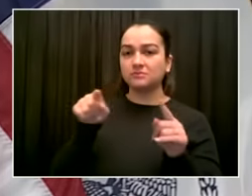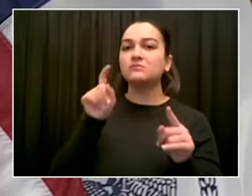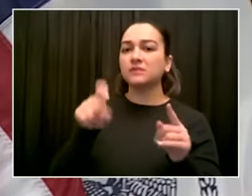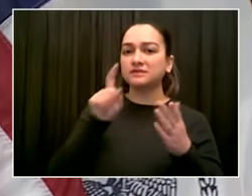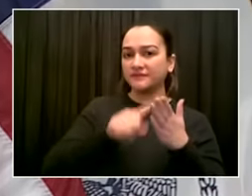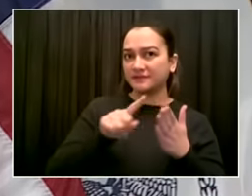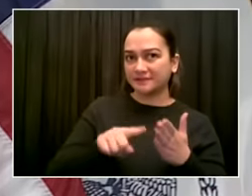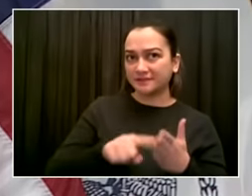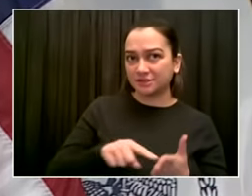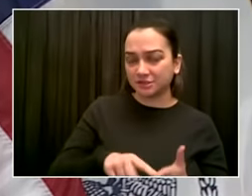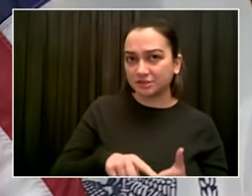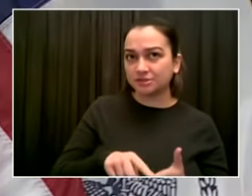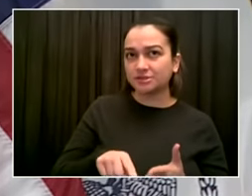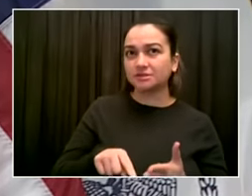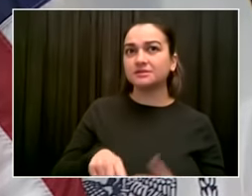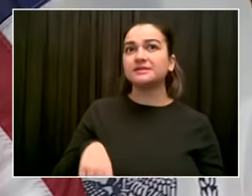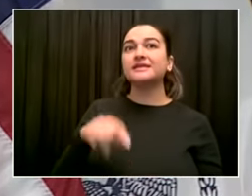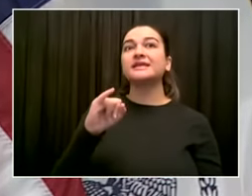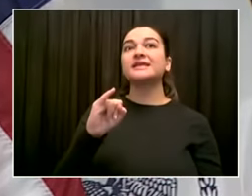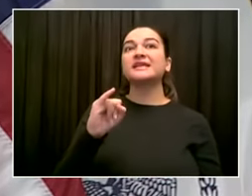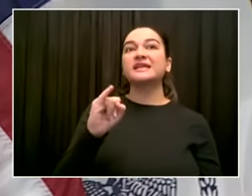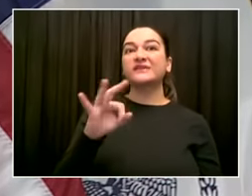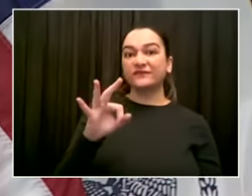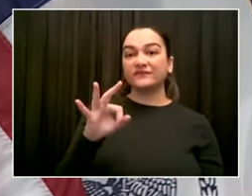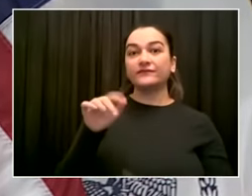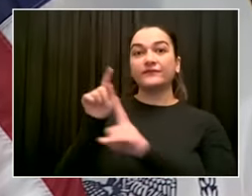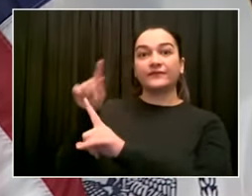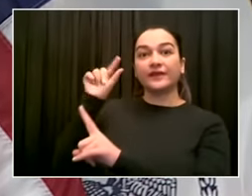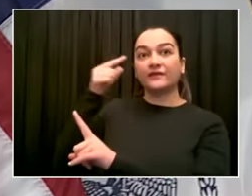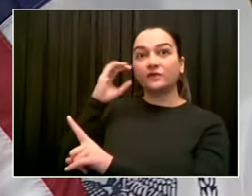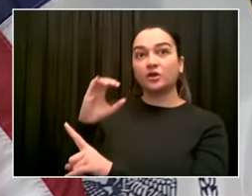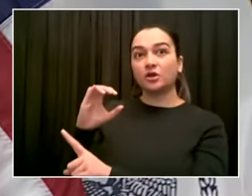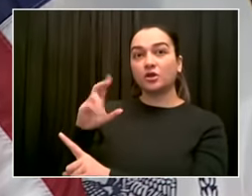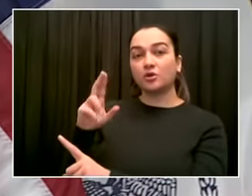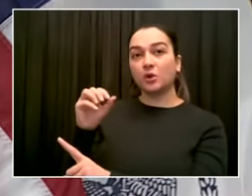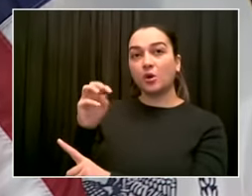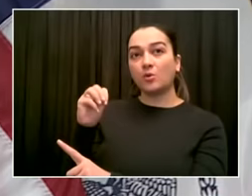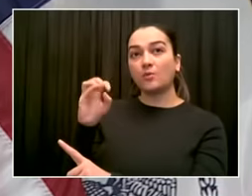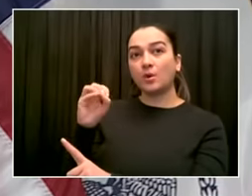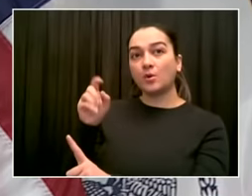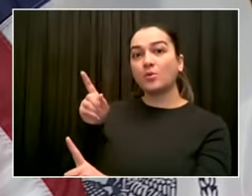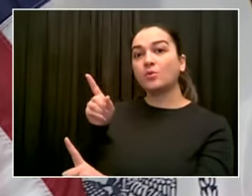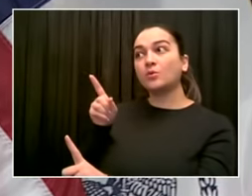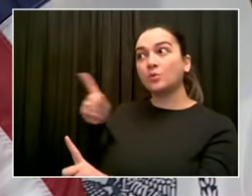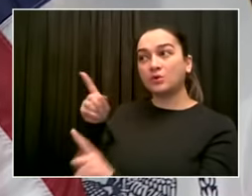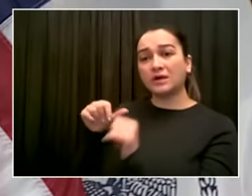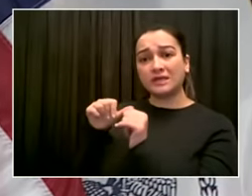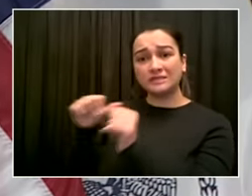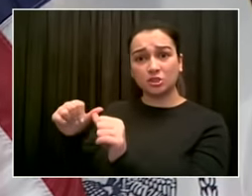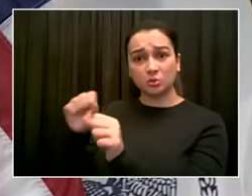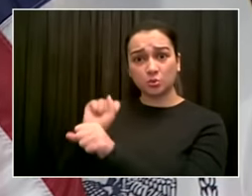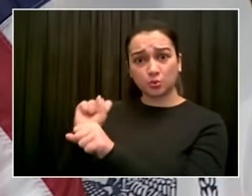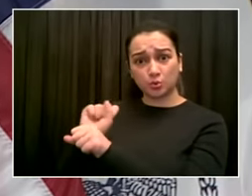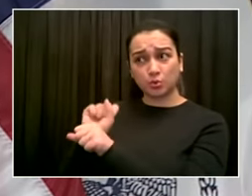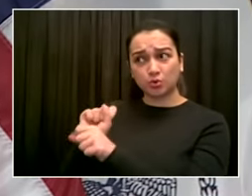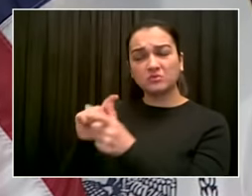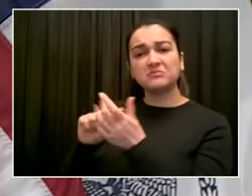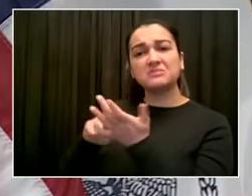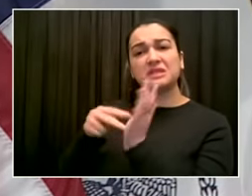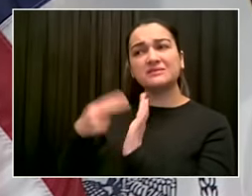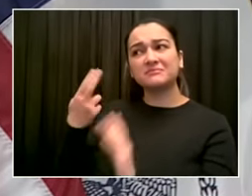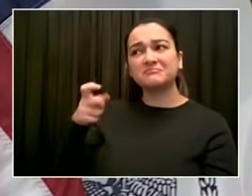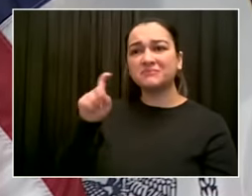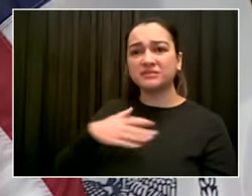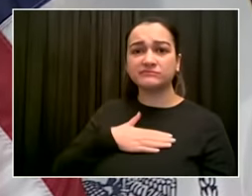day and address the issues. There's so much going on with this pandemic. We have to continue to do this work to protect people's lives. And